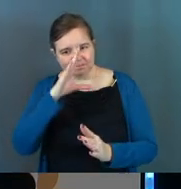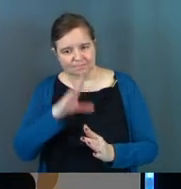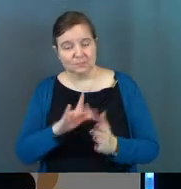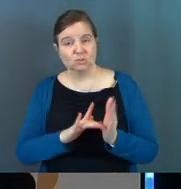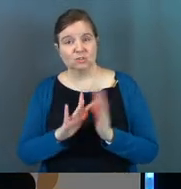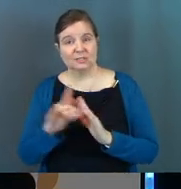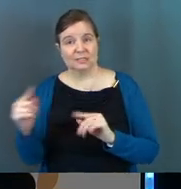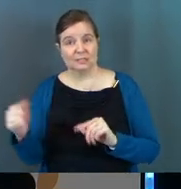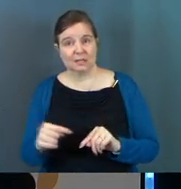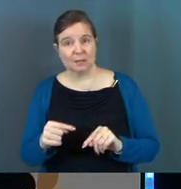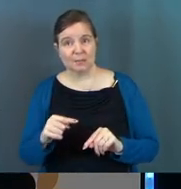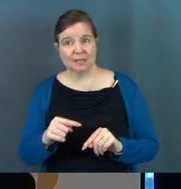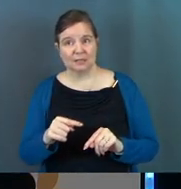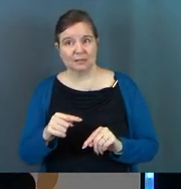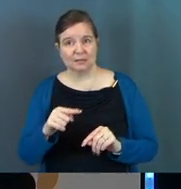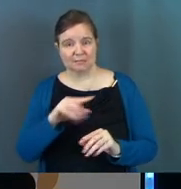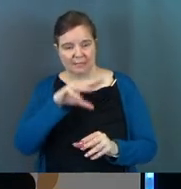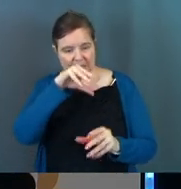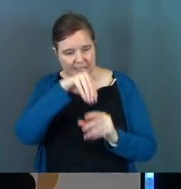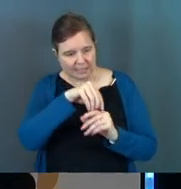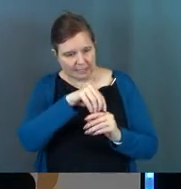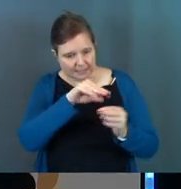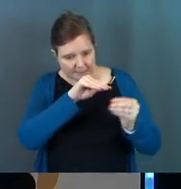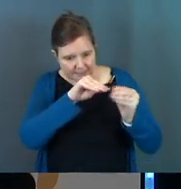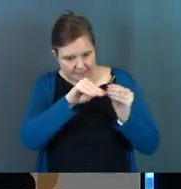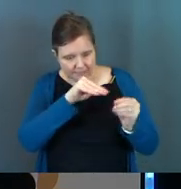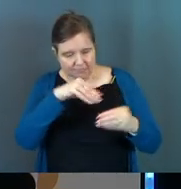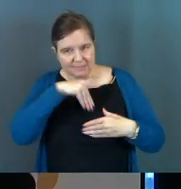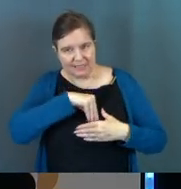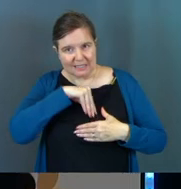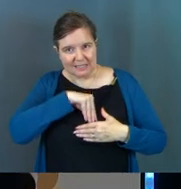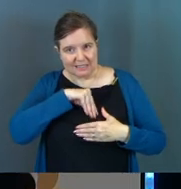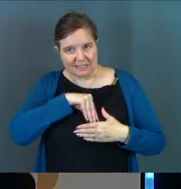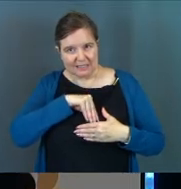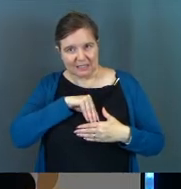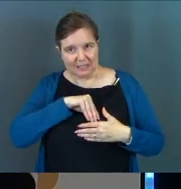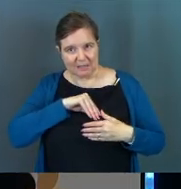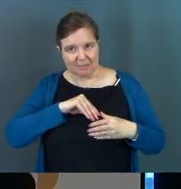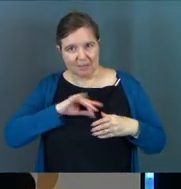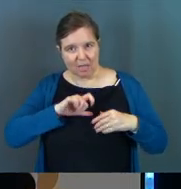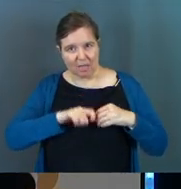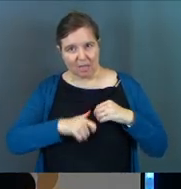Jesus is coming into his psyche, into the deep spiritual place.